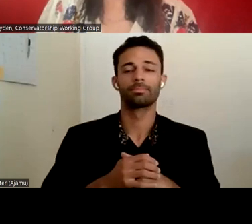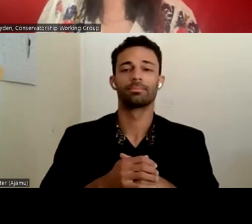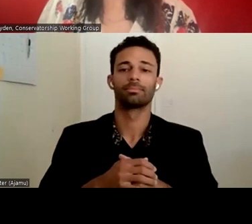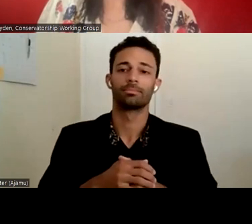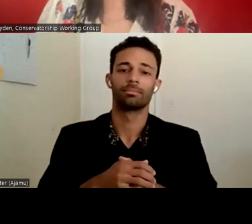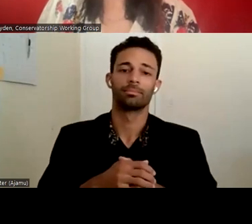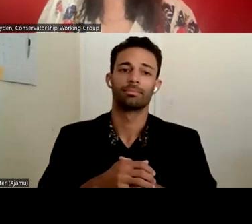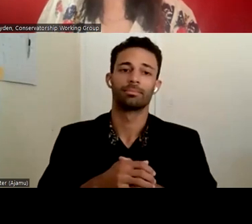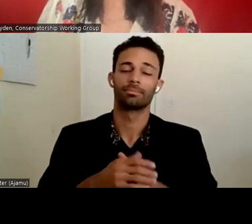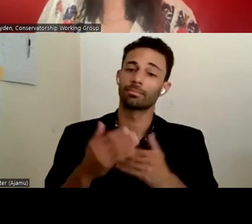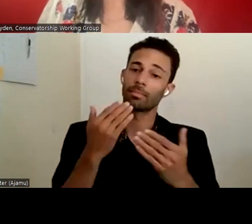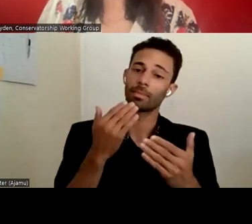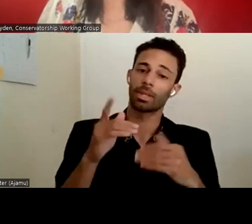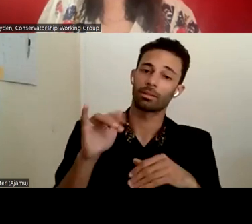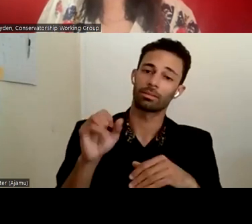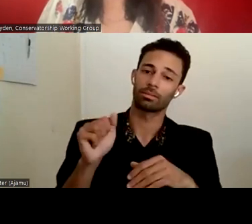Thank you, Lisa.